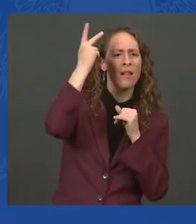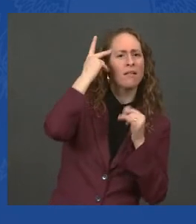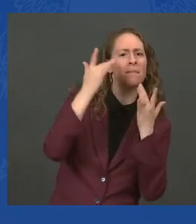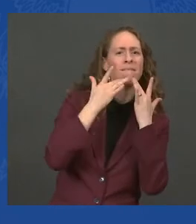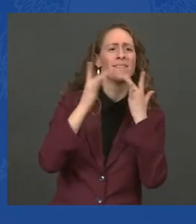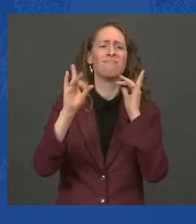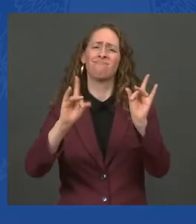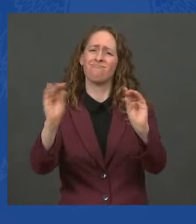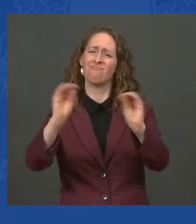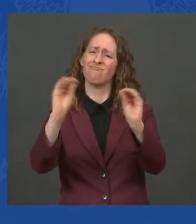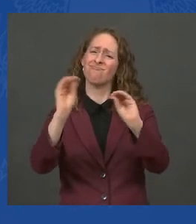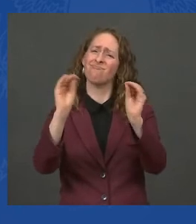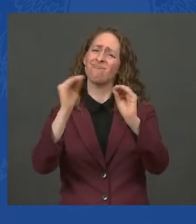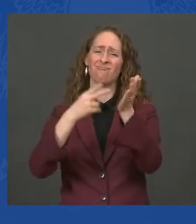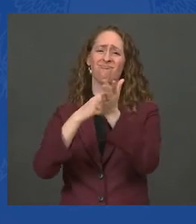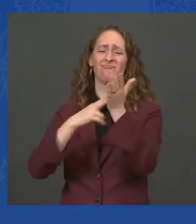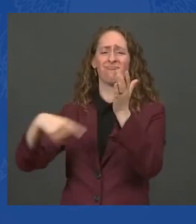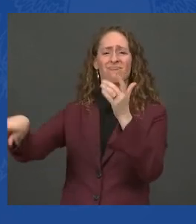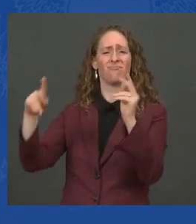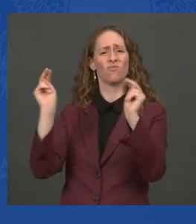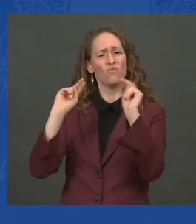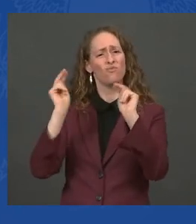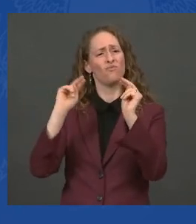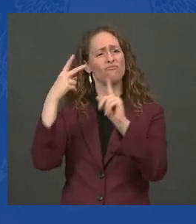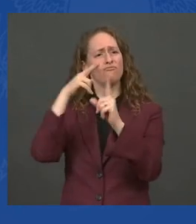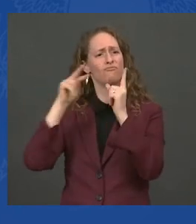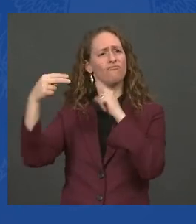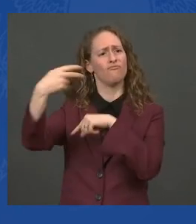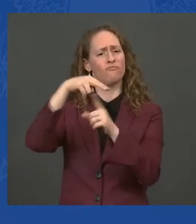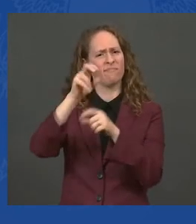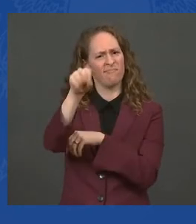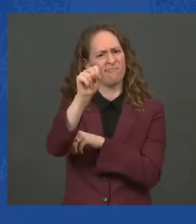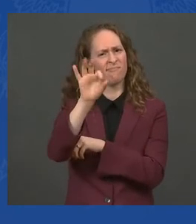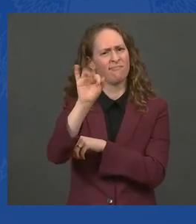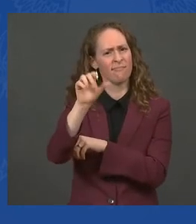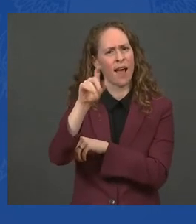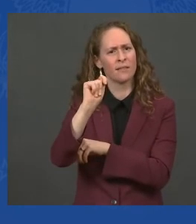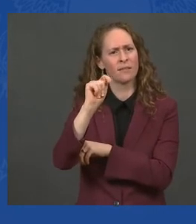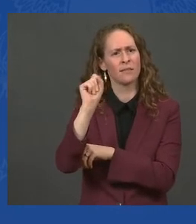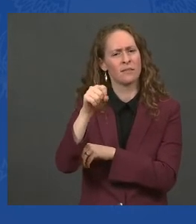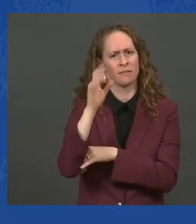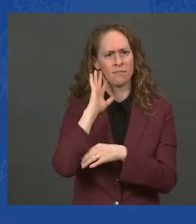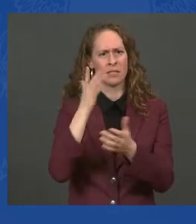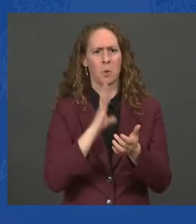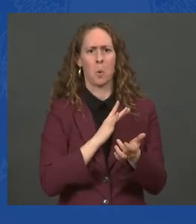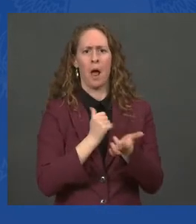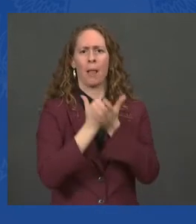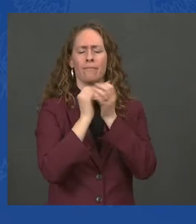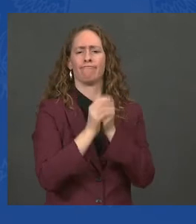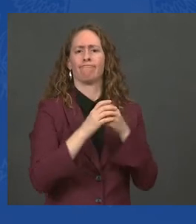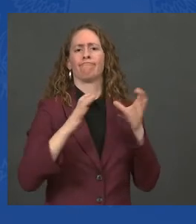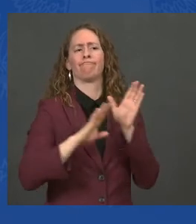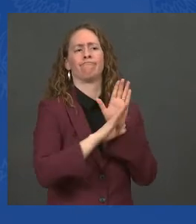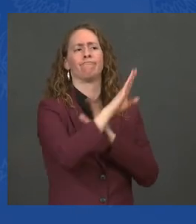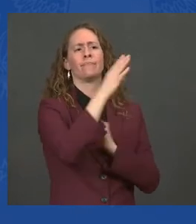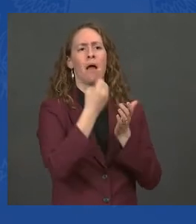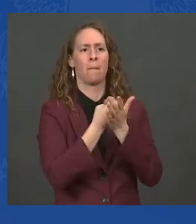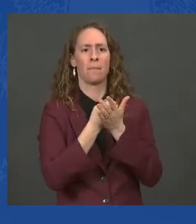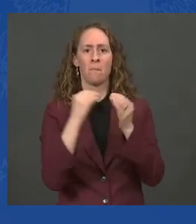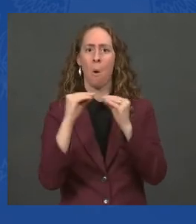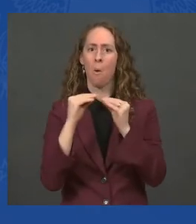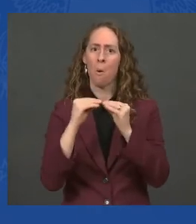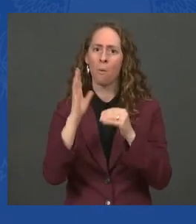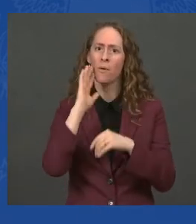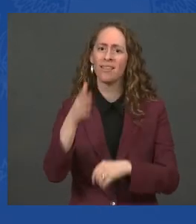What I've always proposed and I'm proposing now is to have a way to lower some of the most difficult costs. And what are they?